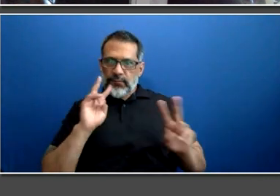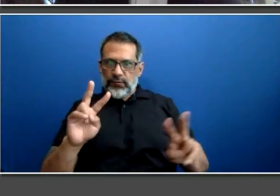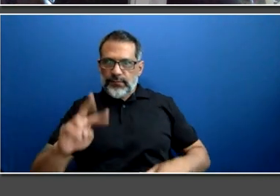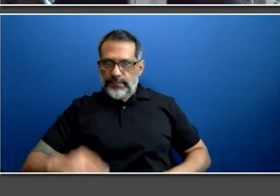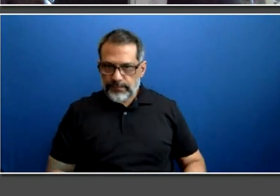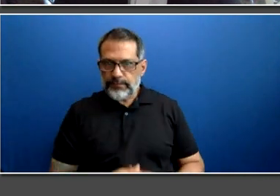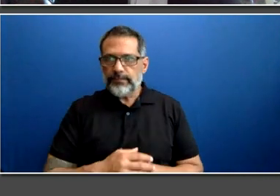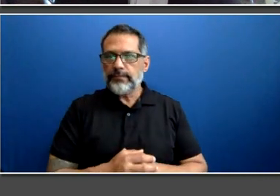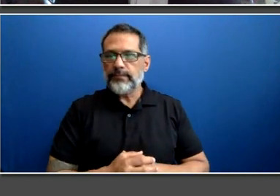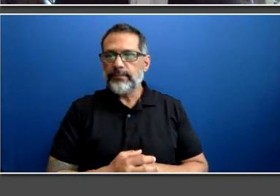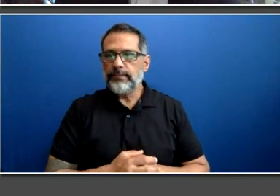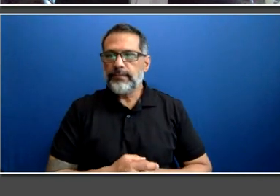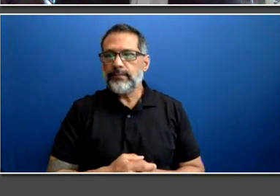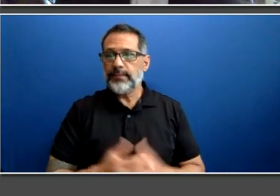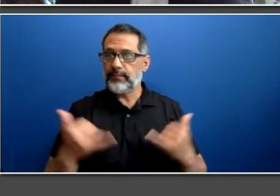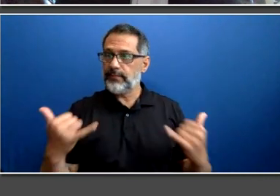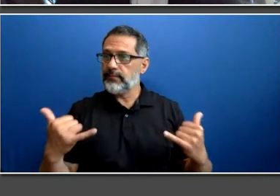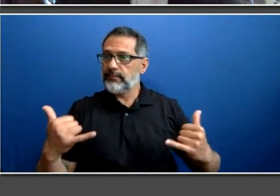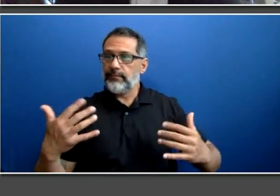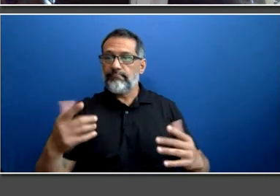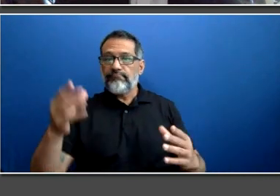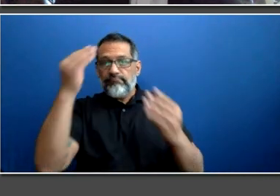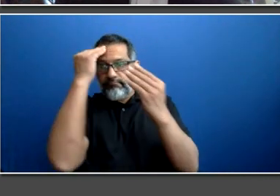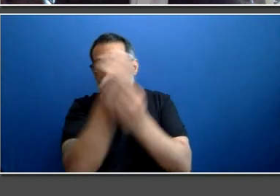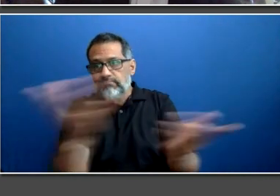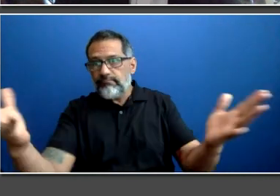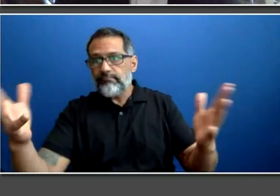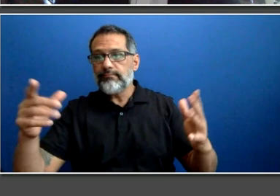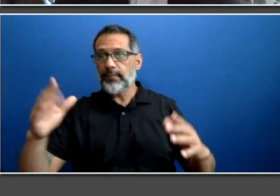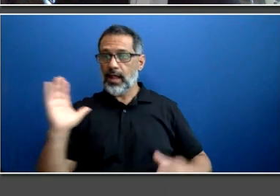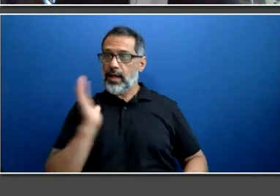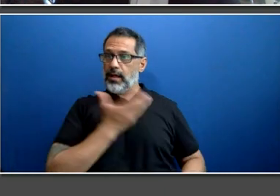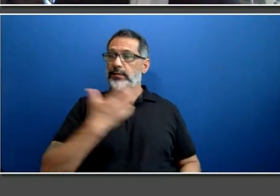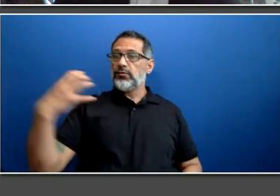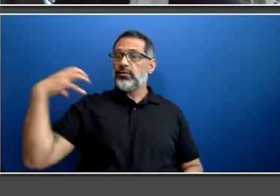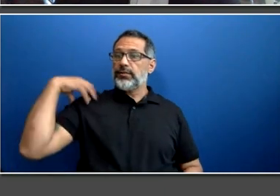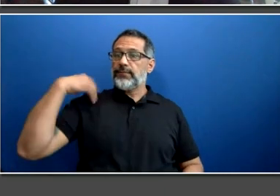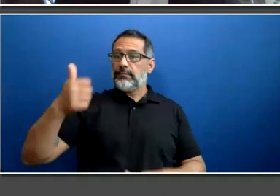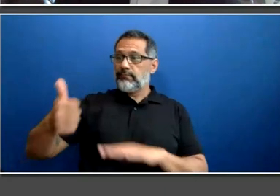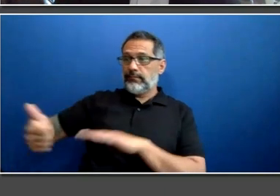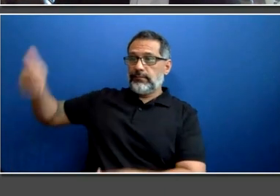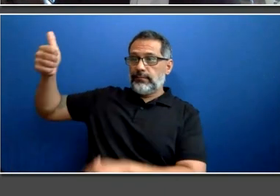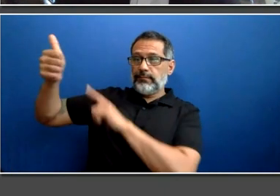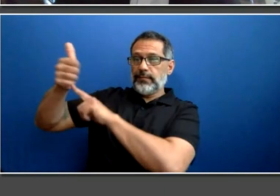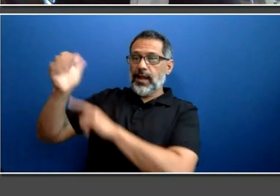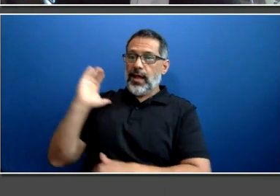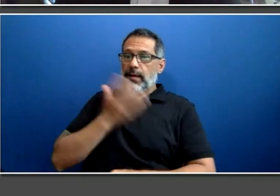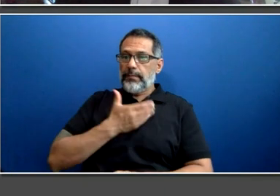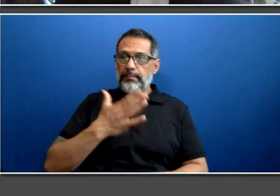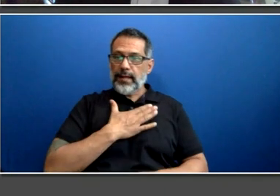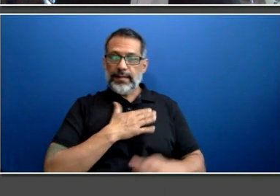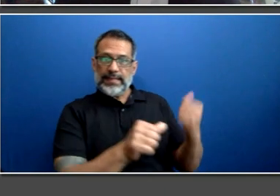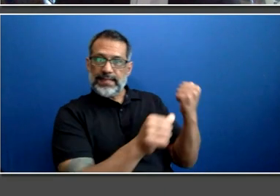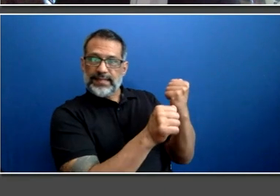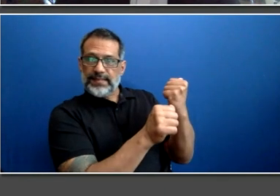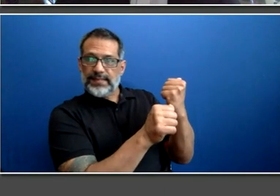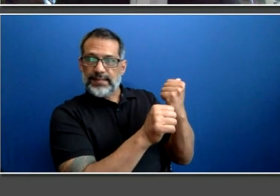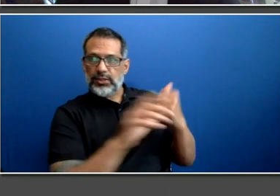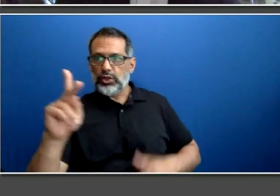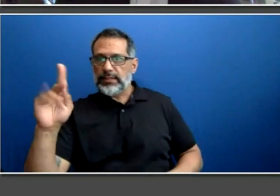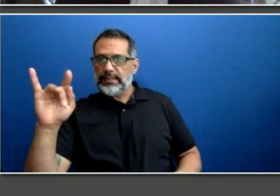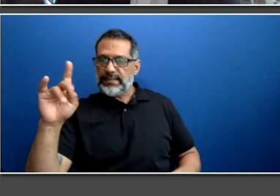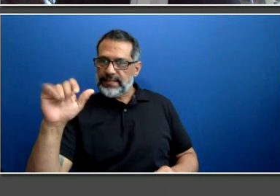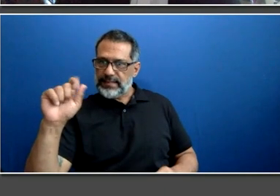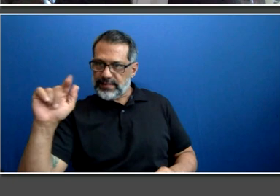as well as the entire board, as well as my deputy, Kirsten Watson, here at the TTC. You know, I'm going to let you know, as the CEO,